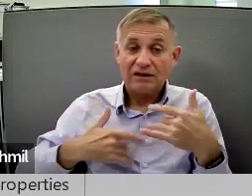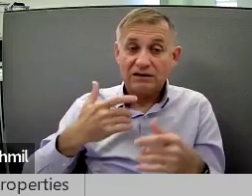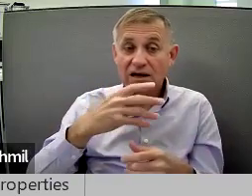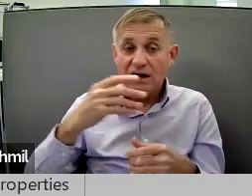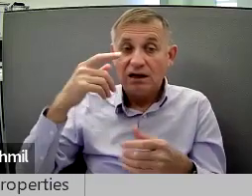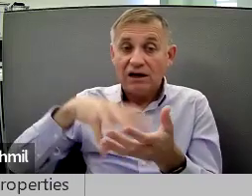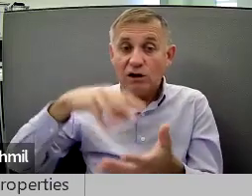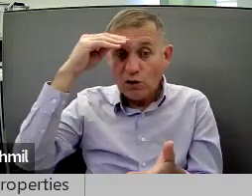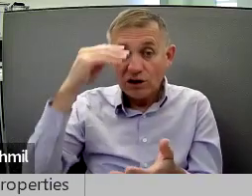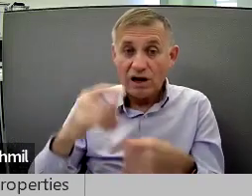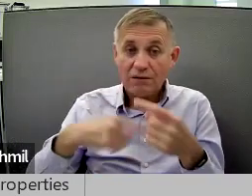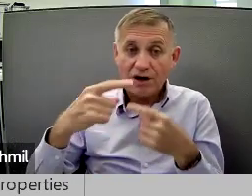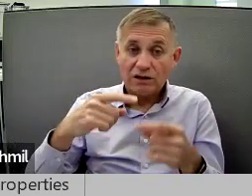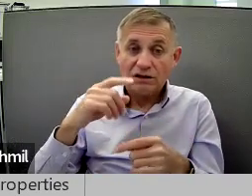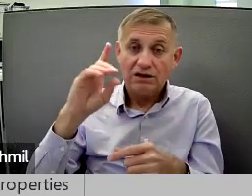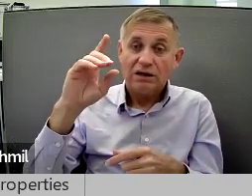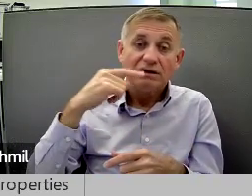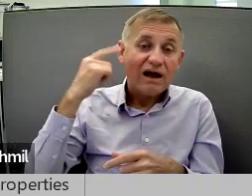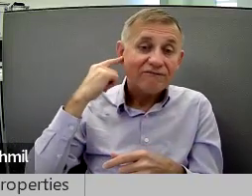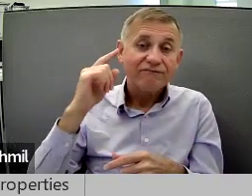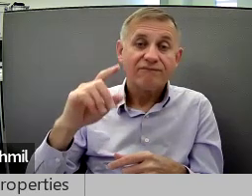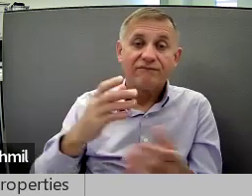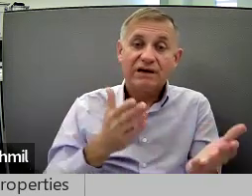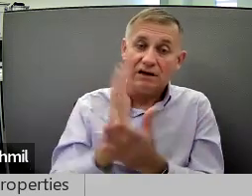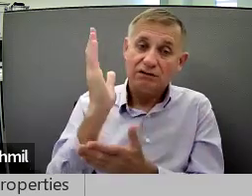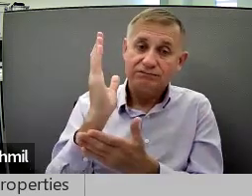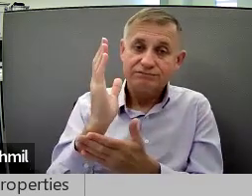current events, and learn about Deaf rights.